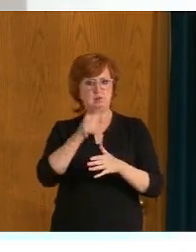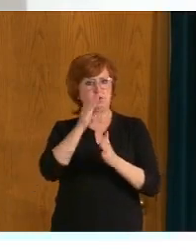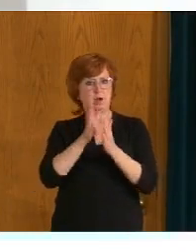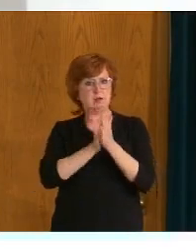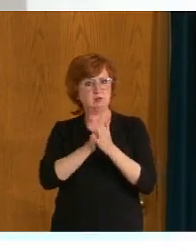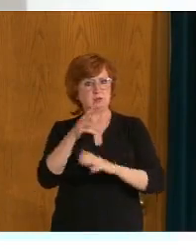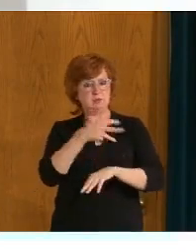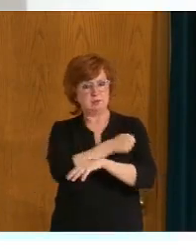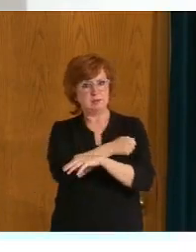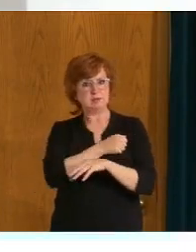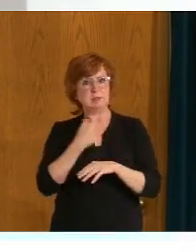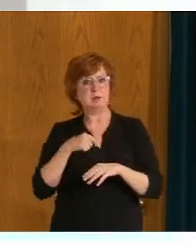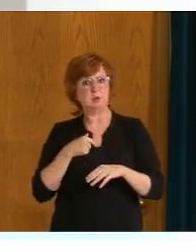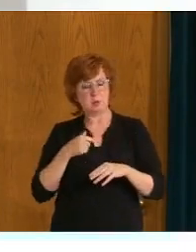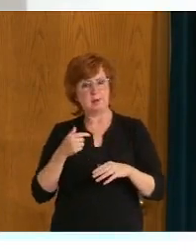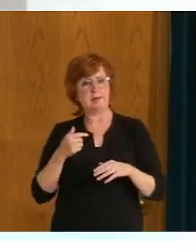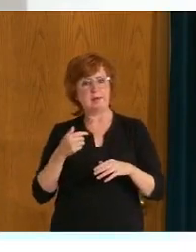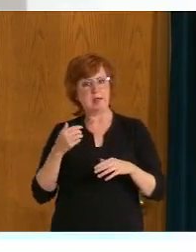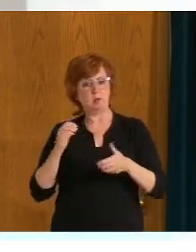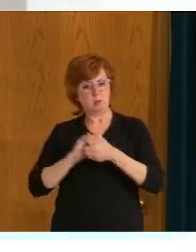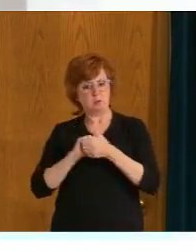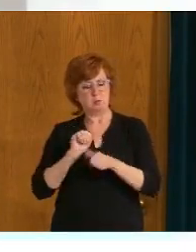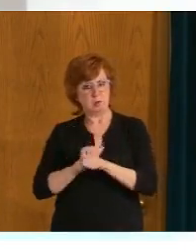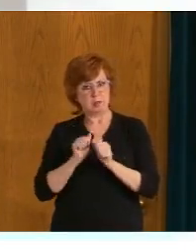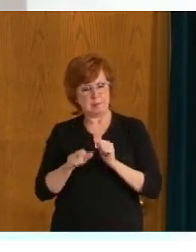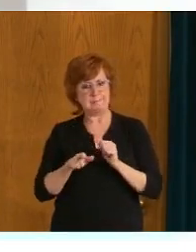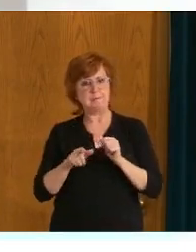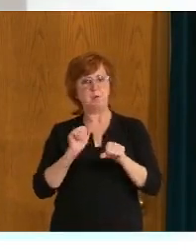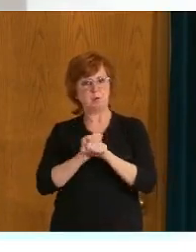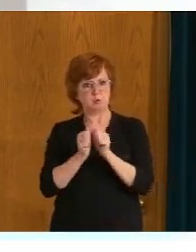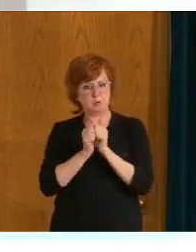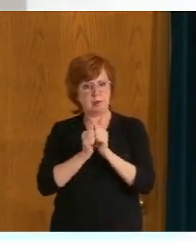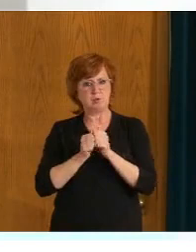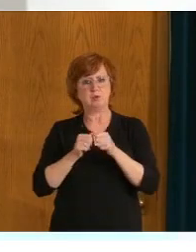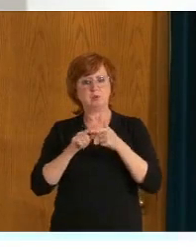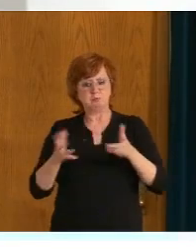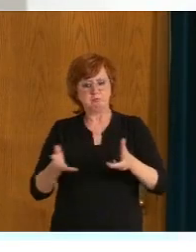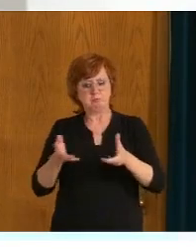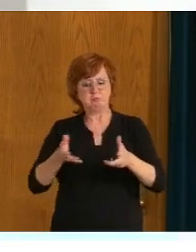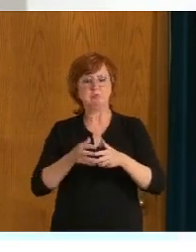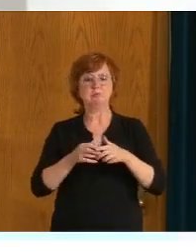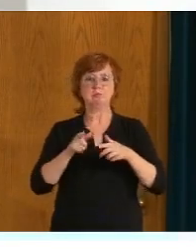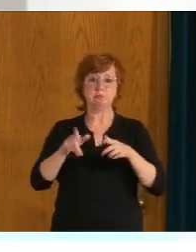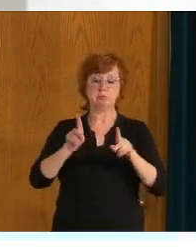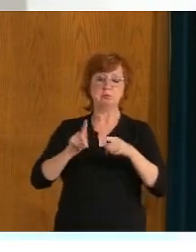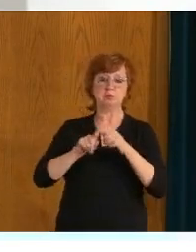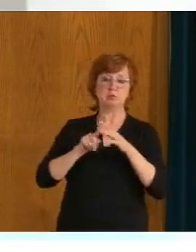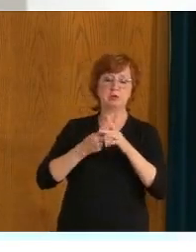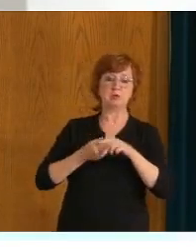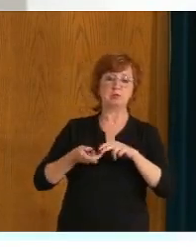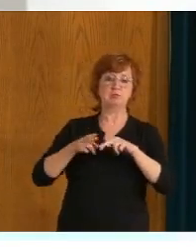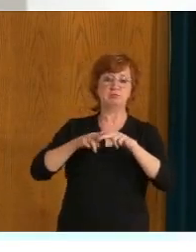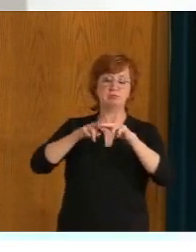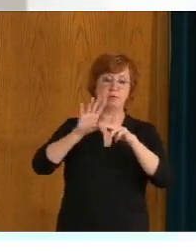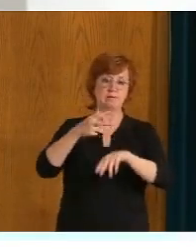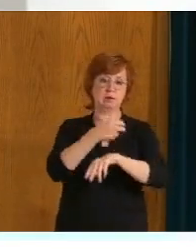to continue to make the entire province safe for reopening and step three.